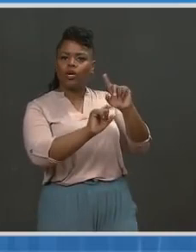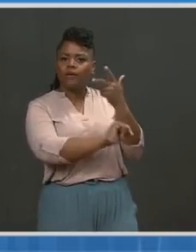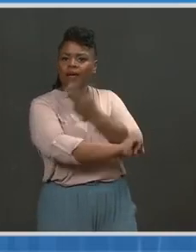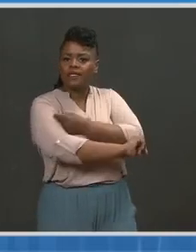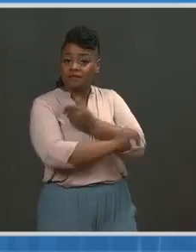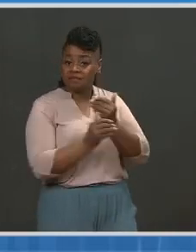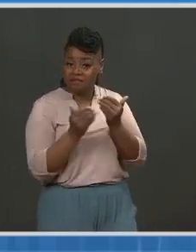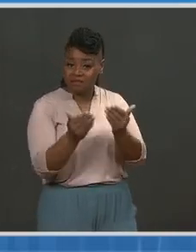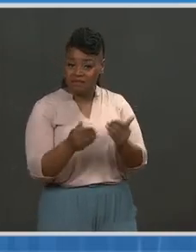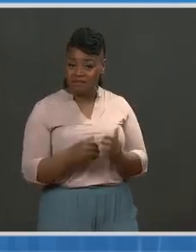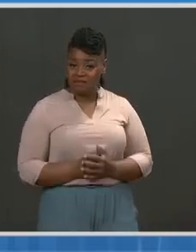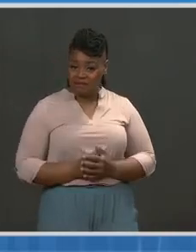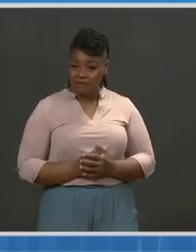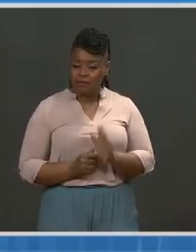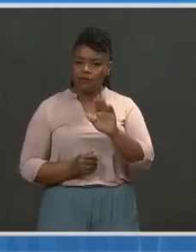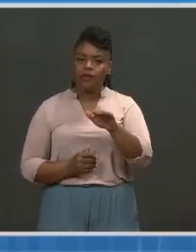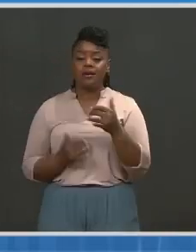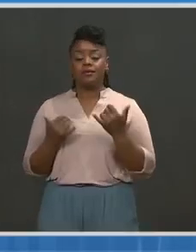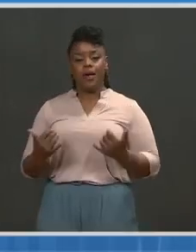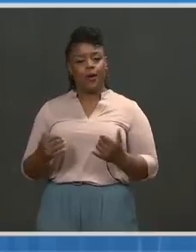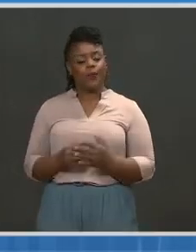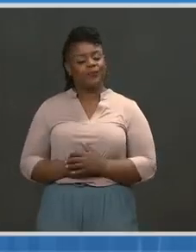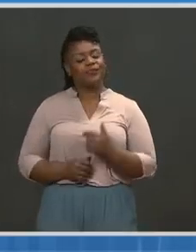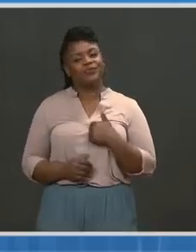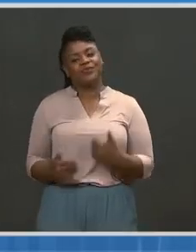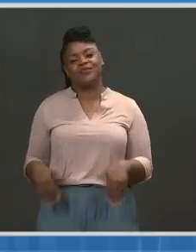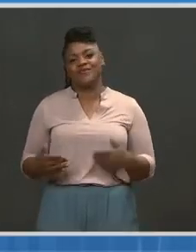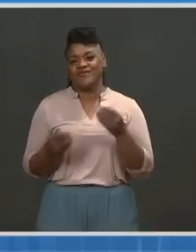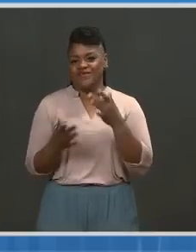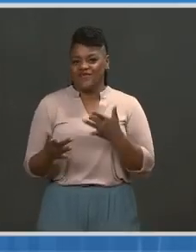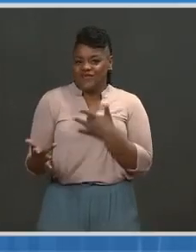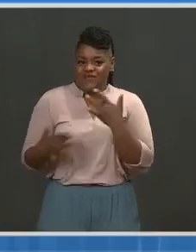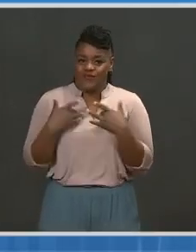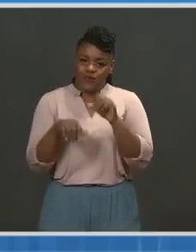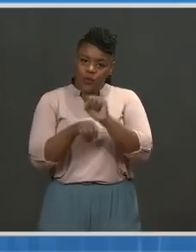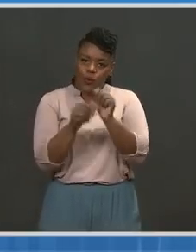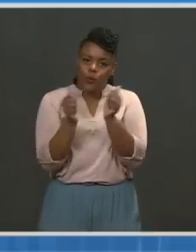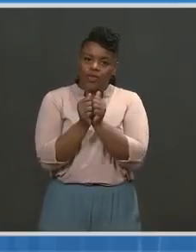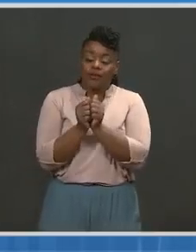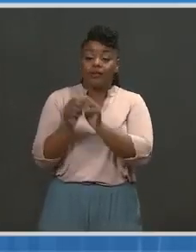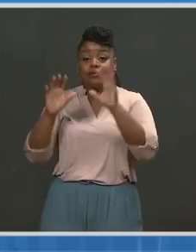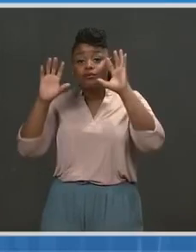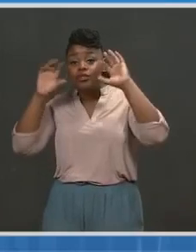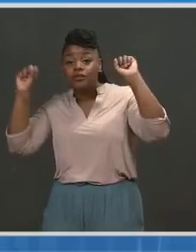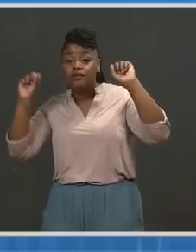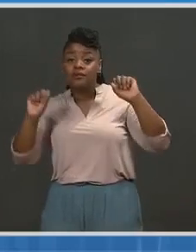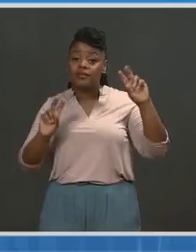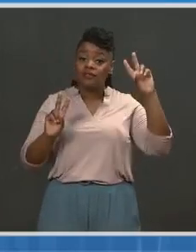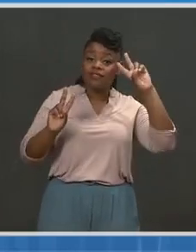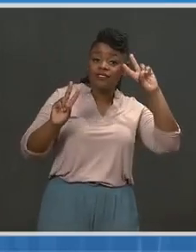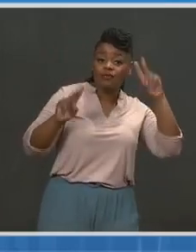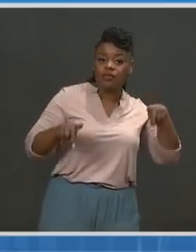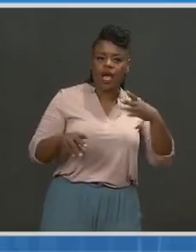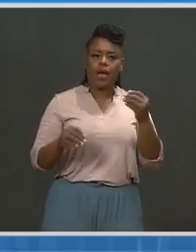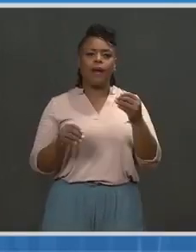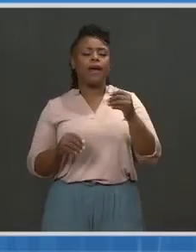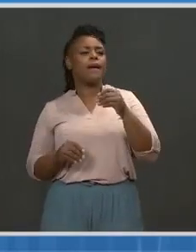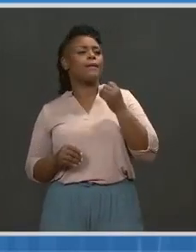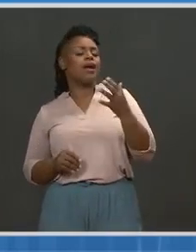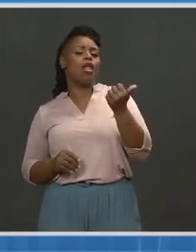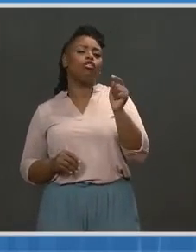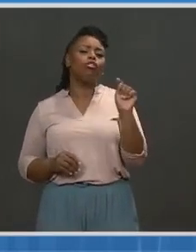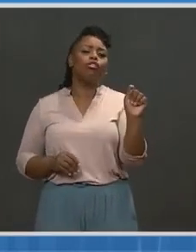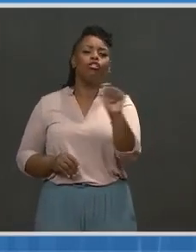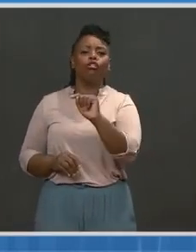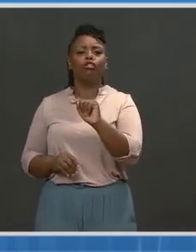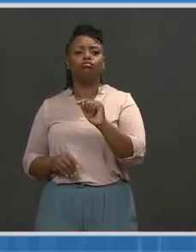to share how excited I am to be joining the President, Vice President, First Lady, and Secretary Cardona along with many K-12